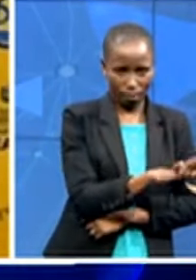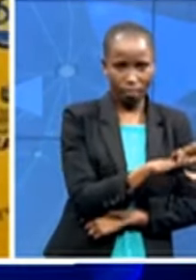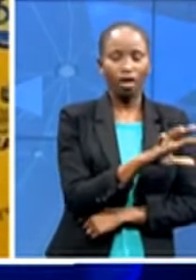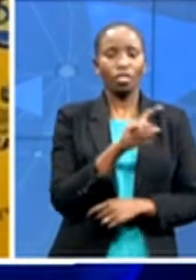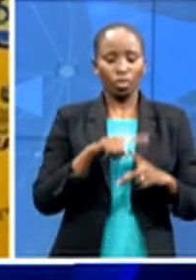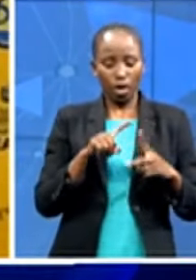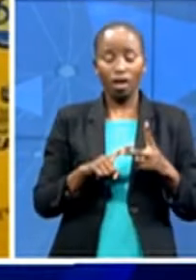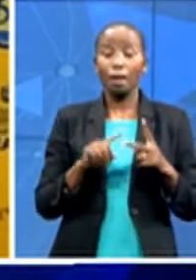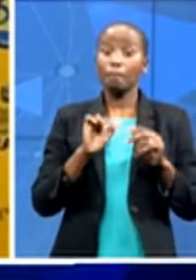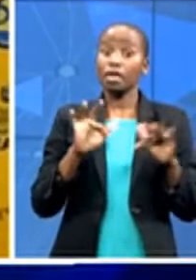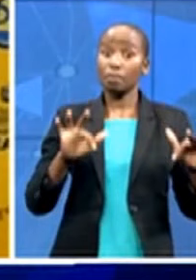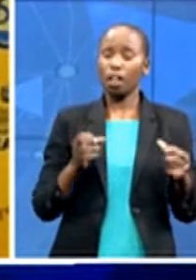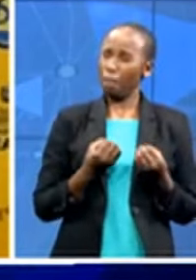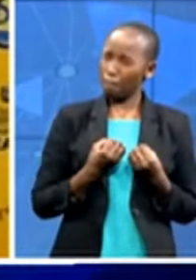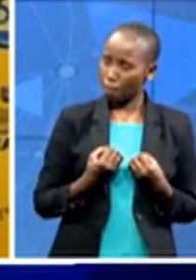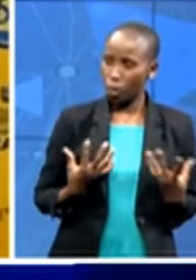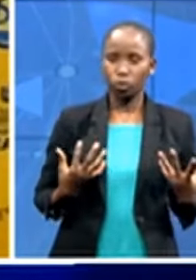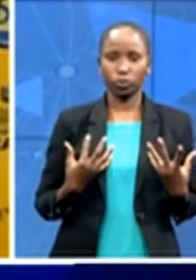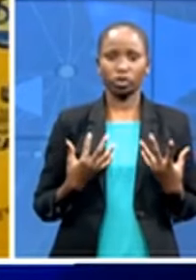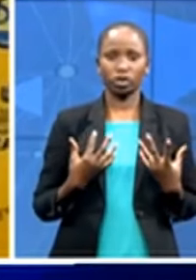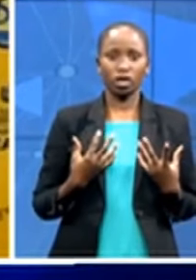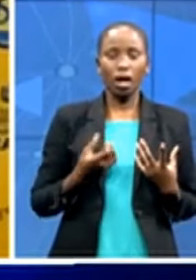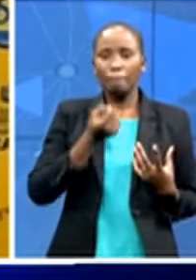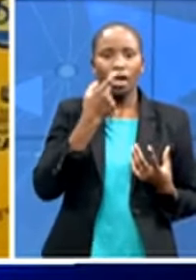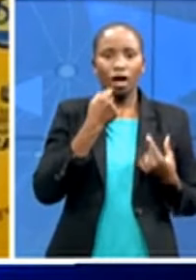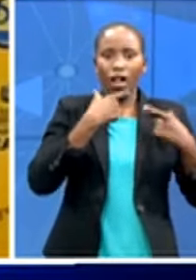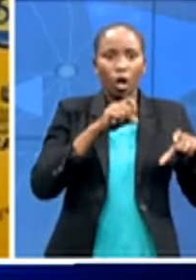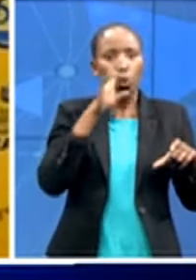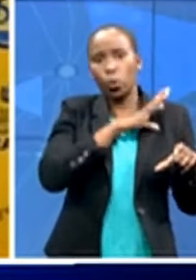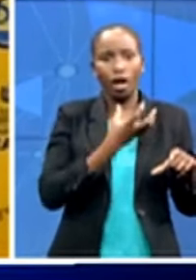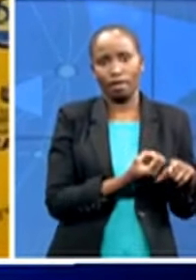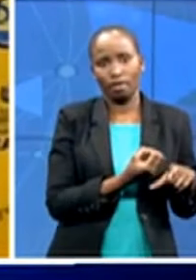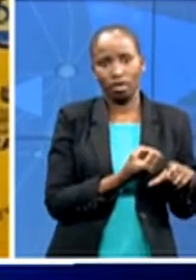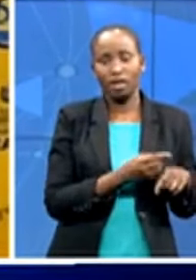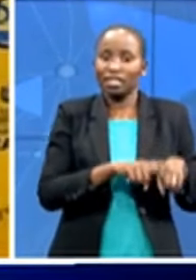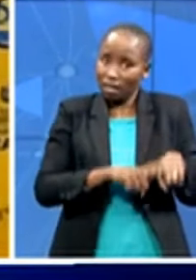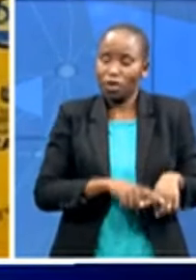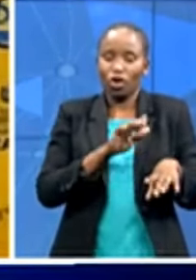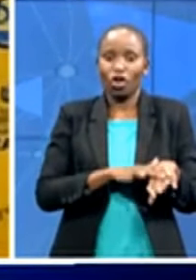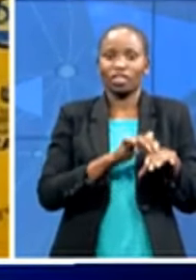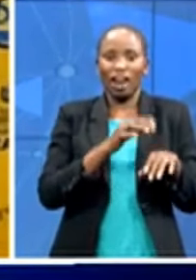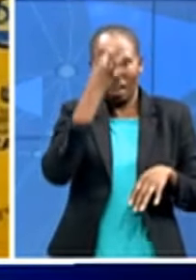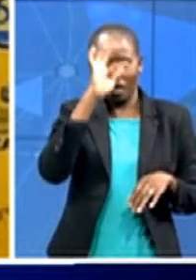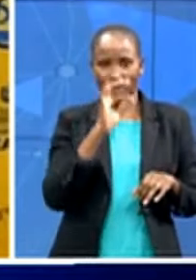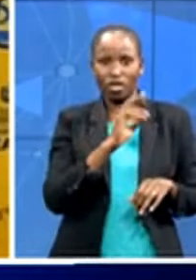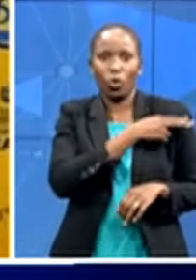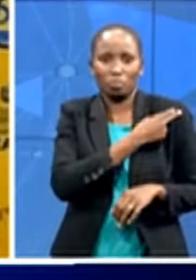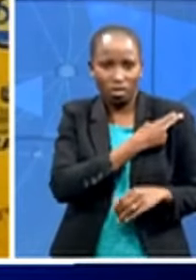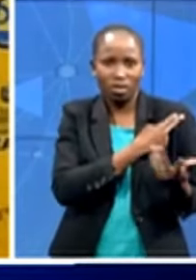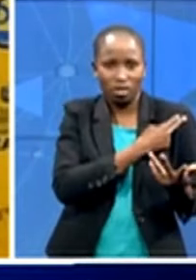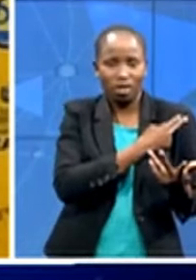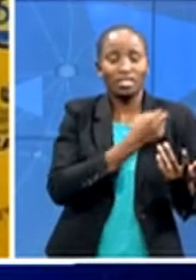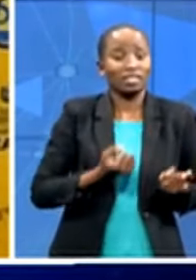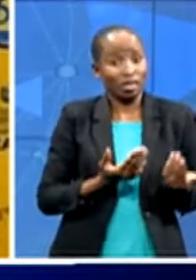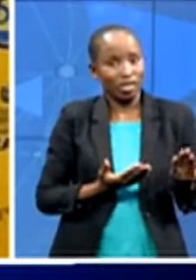medically depending on the public health care system so that is why we had to be ahead so that's what